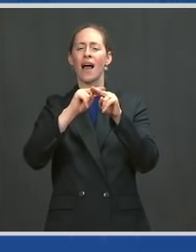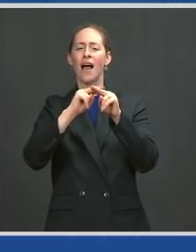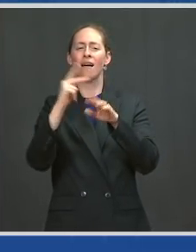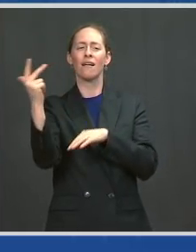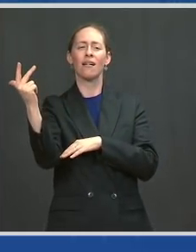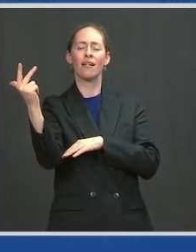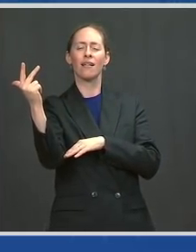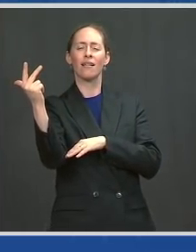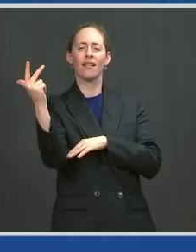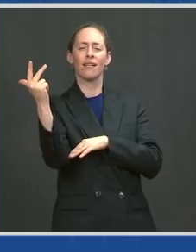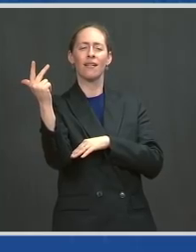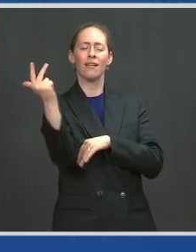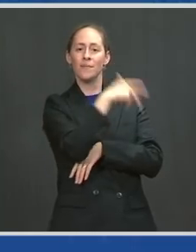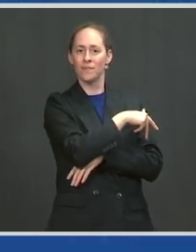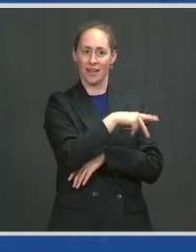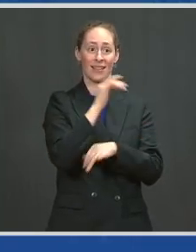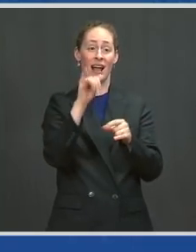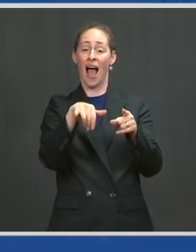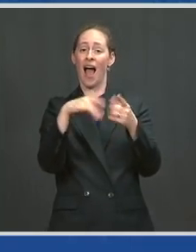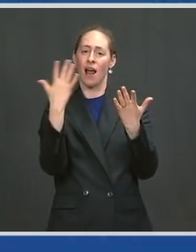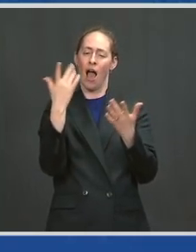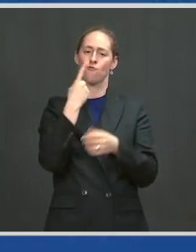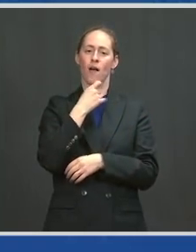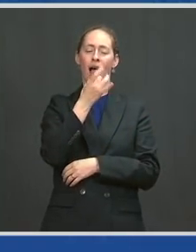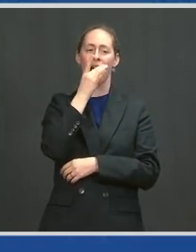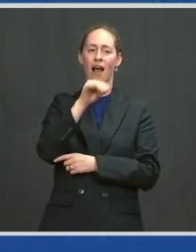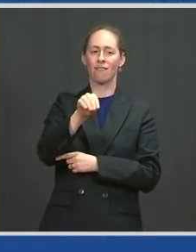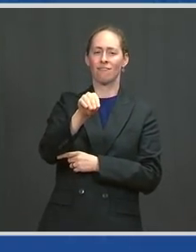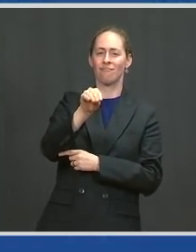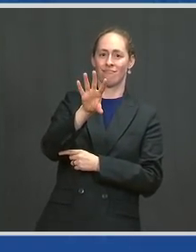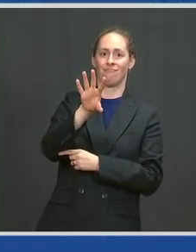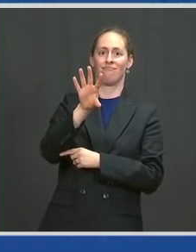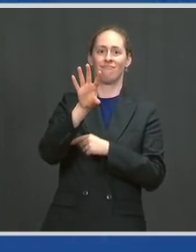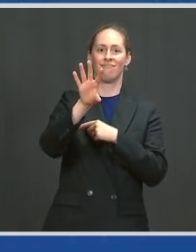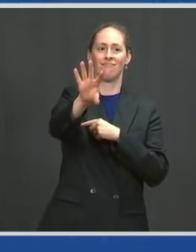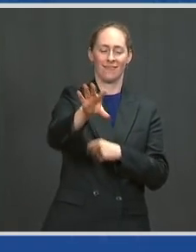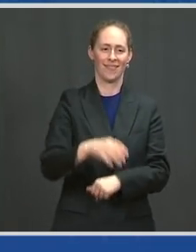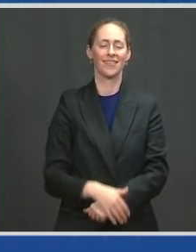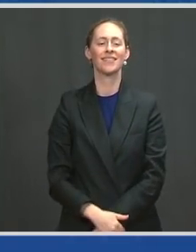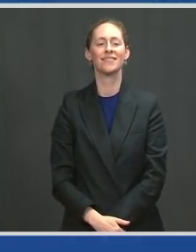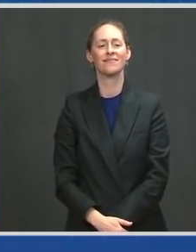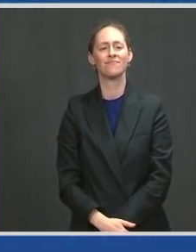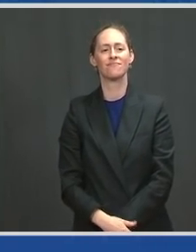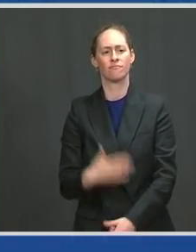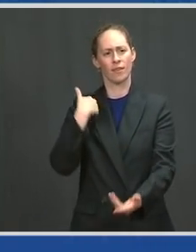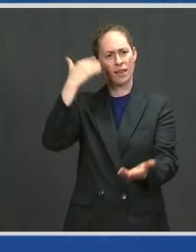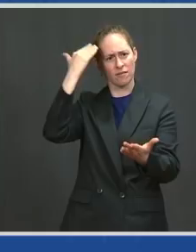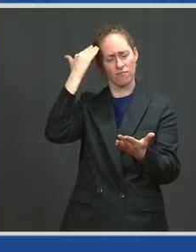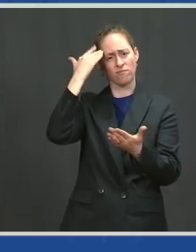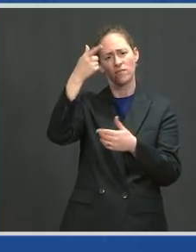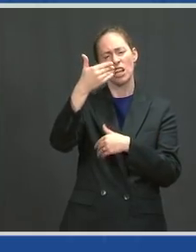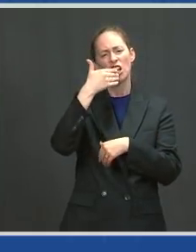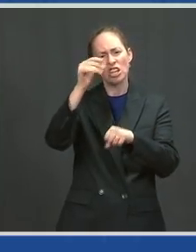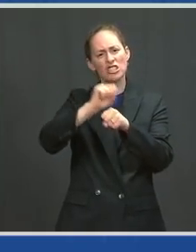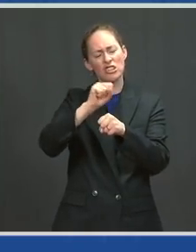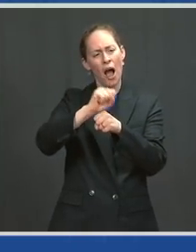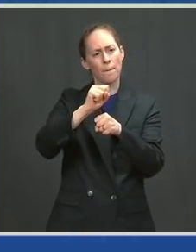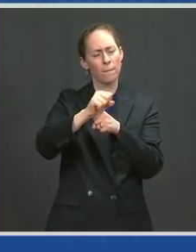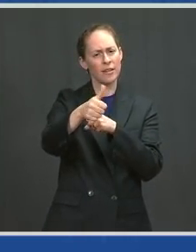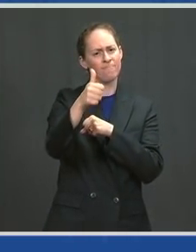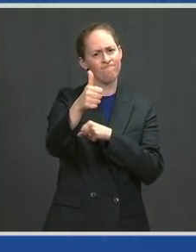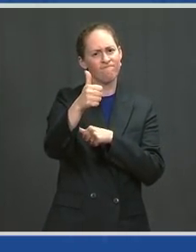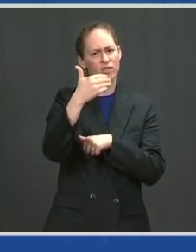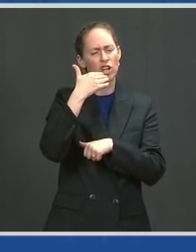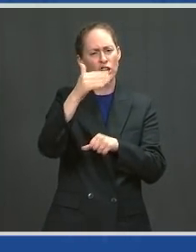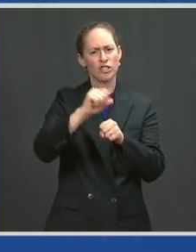There's real light. And, Gov, I really mean this. I'm not being political. You've done one hell of a job, Doc. You've done a hell of